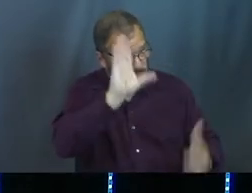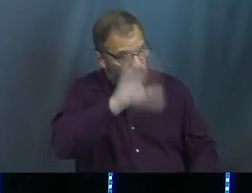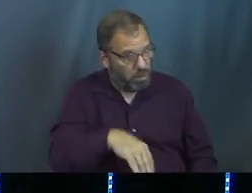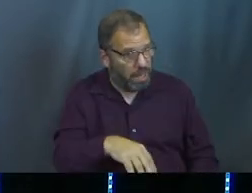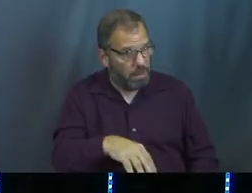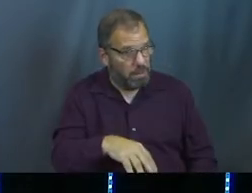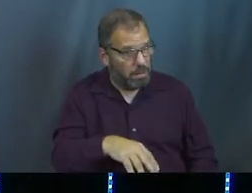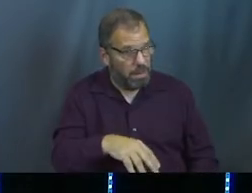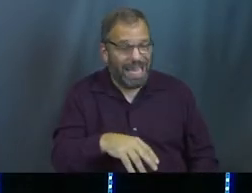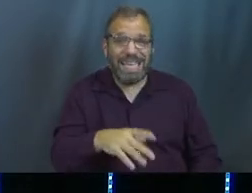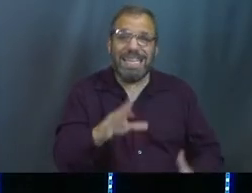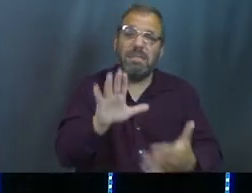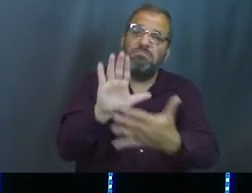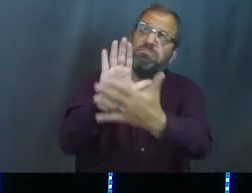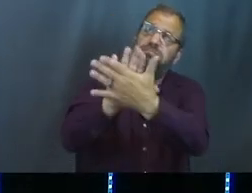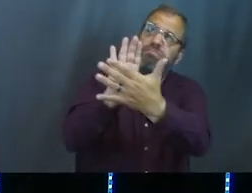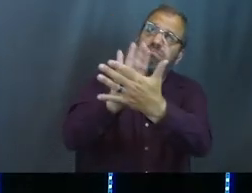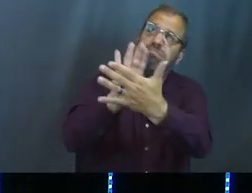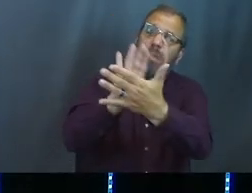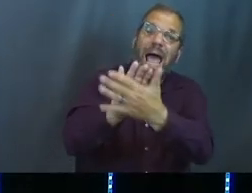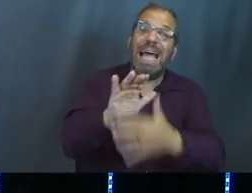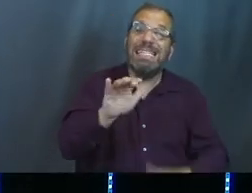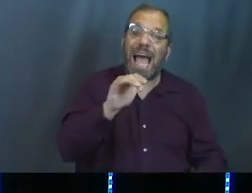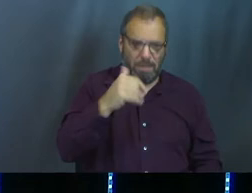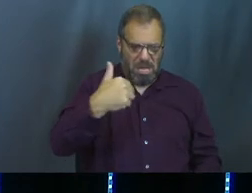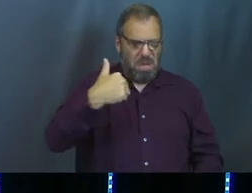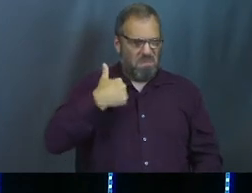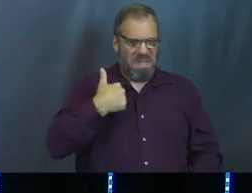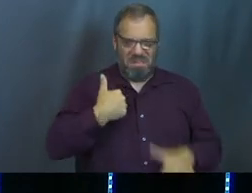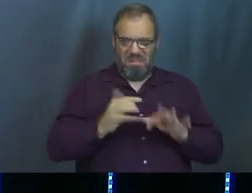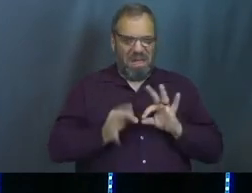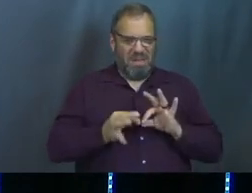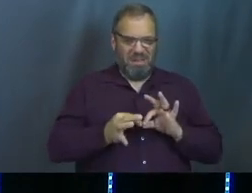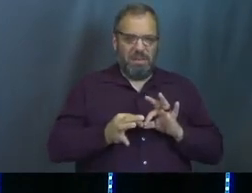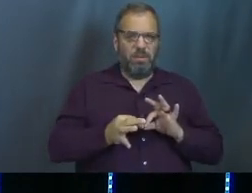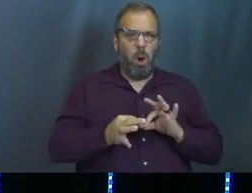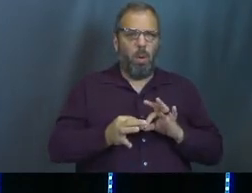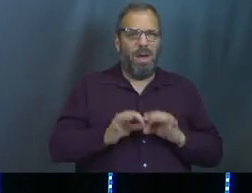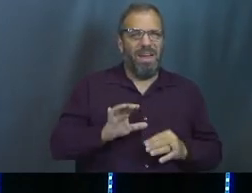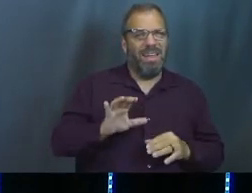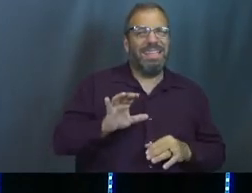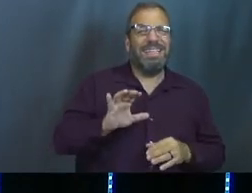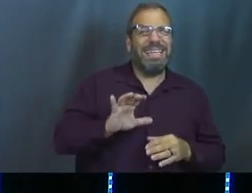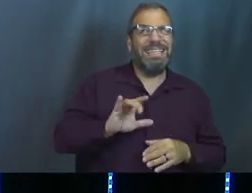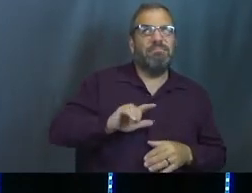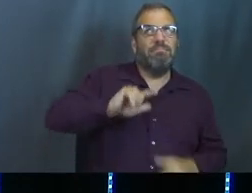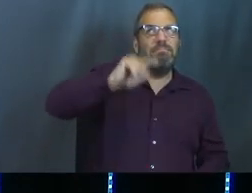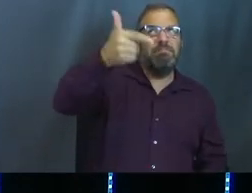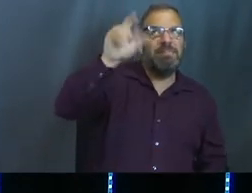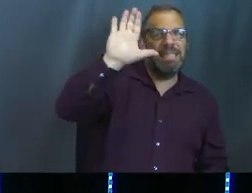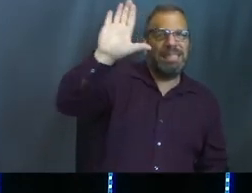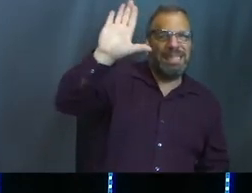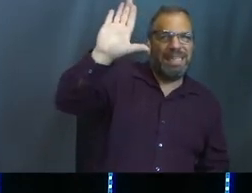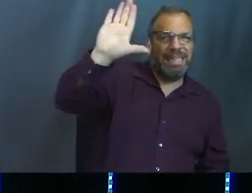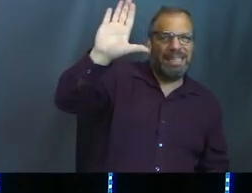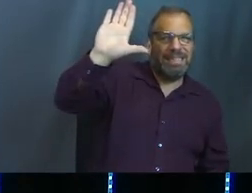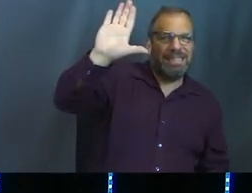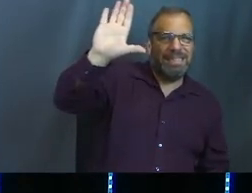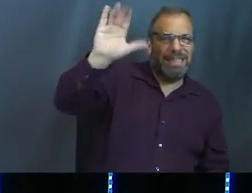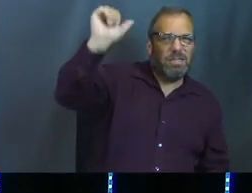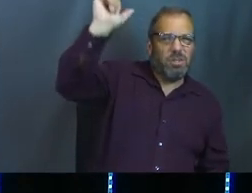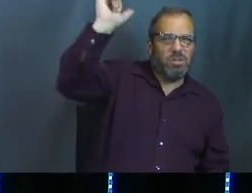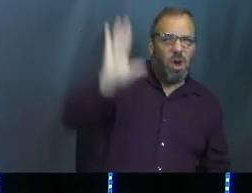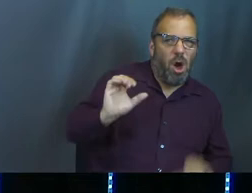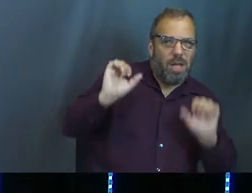He gives God the credit. He's not like, oh, yeah, I can interpret dreams. I'm really good at this. He's like, no, no. Don't you know that that's God's business? Like, God